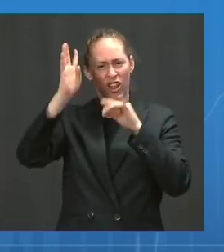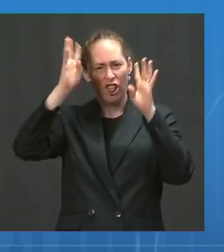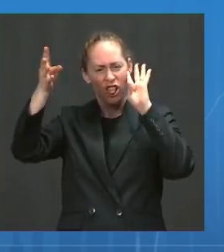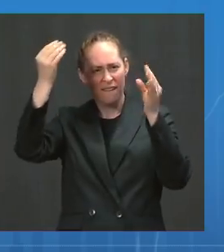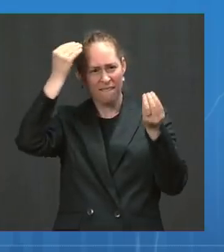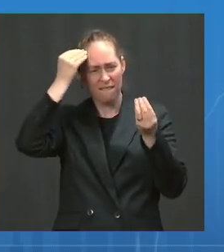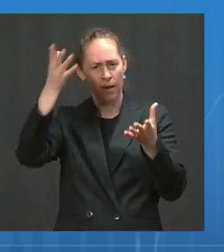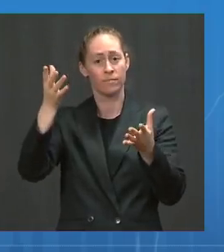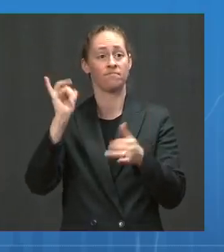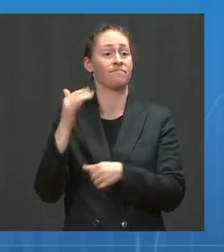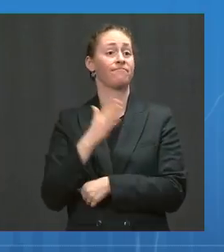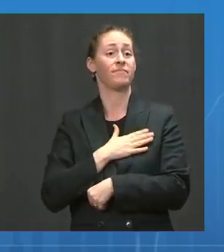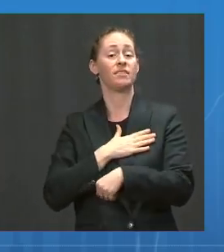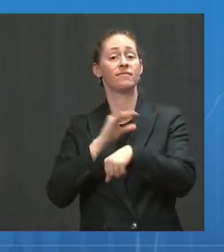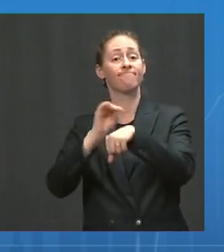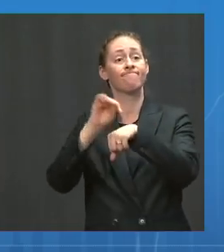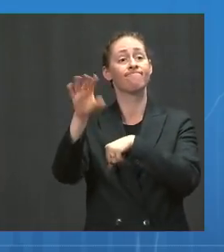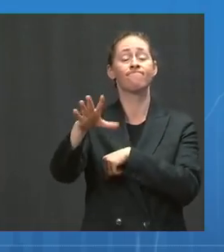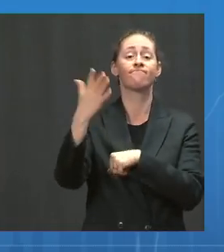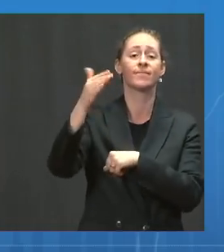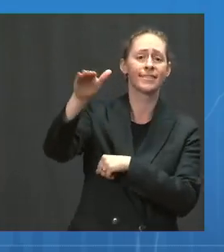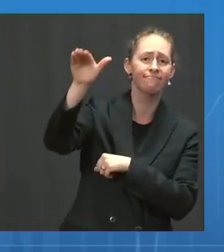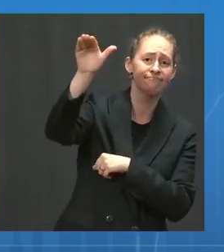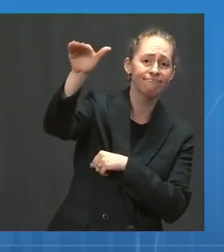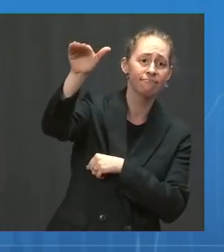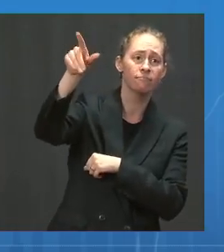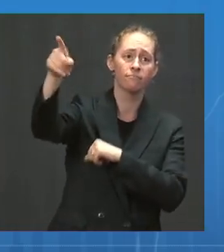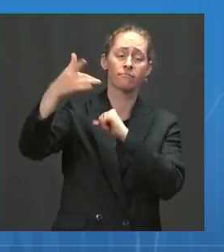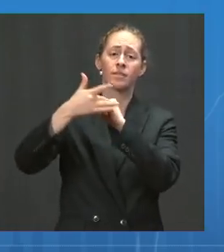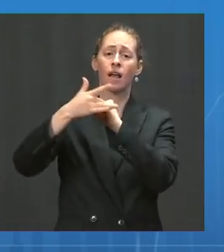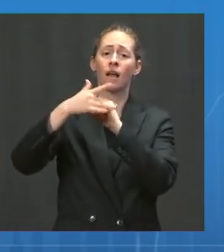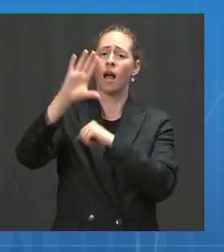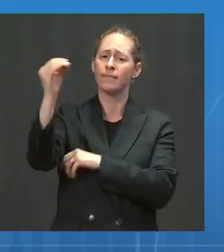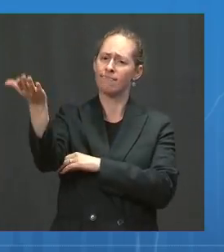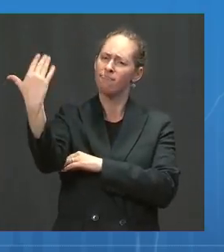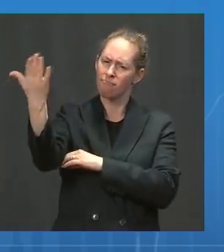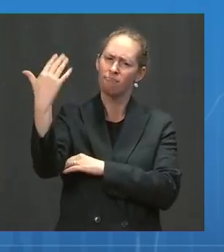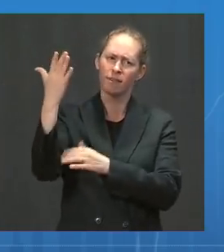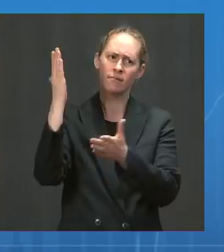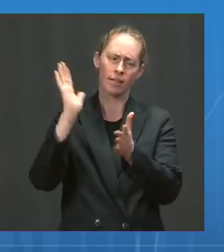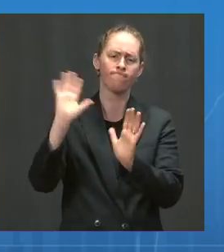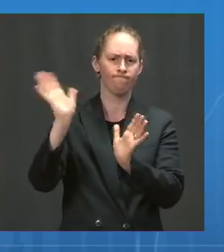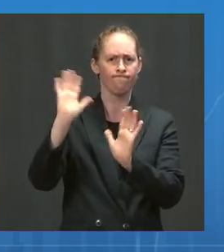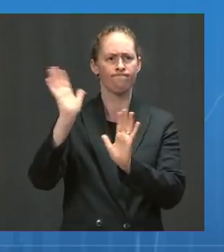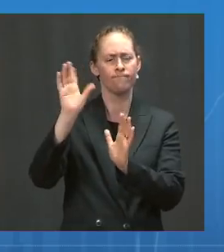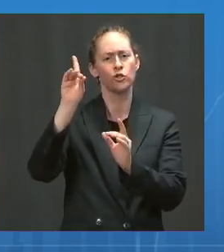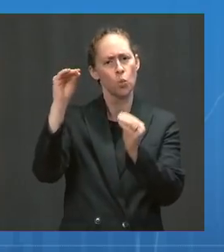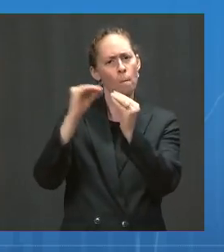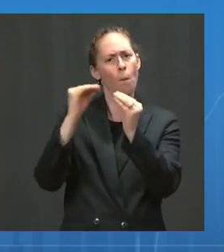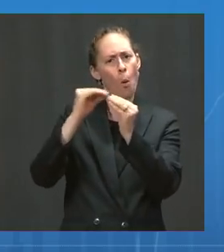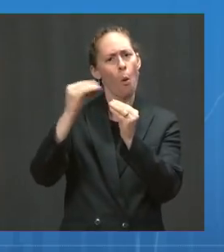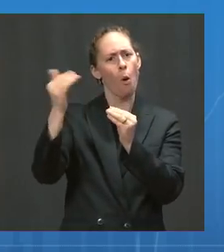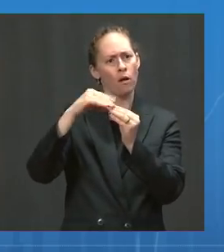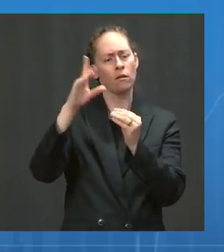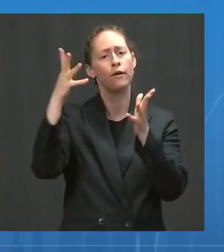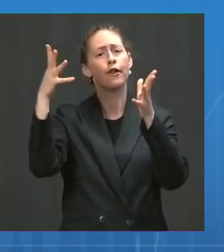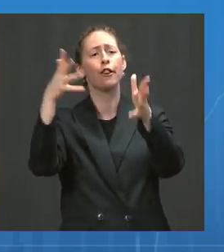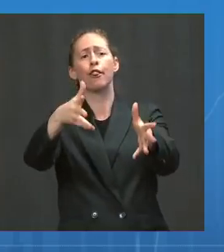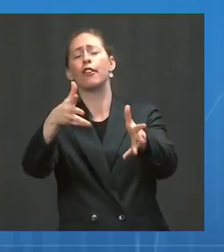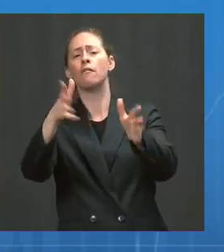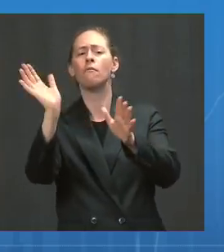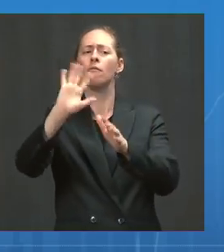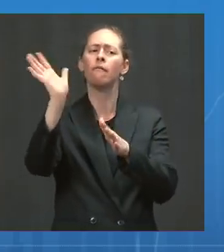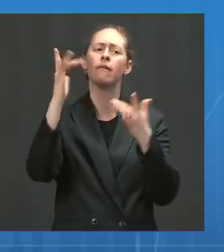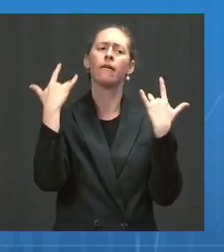we're telling technology companies that we expect more. We're asking them to operate with greater transparency, to modify their algorithms, to